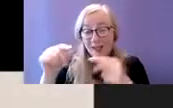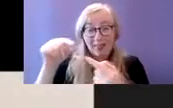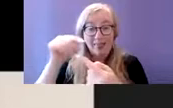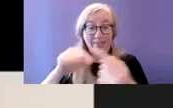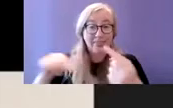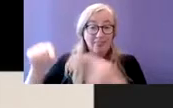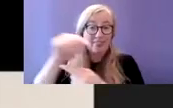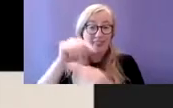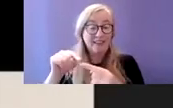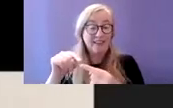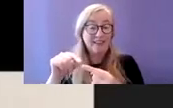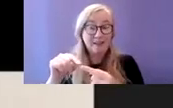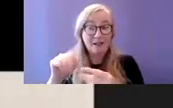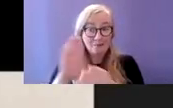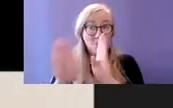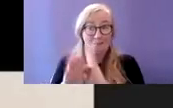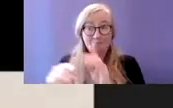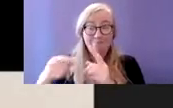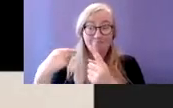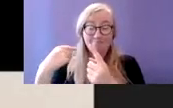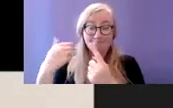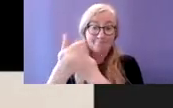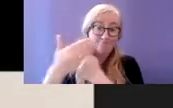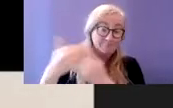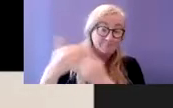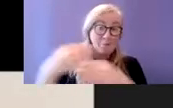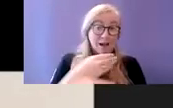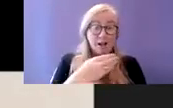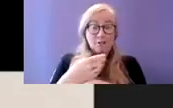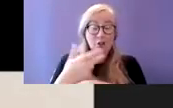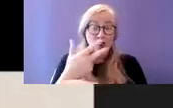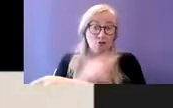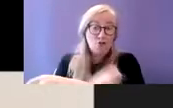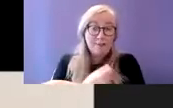and other forms of depraved deviation